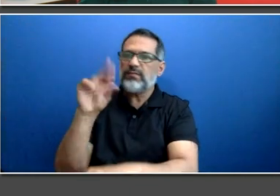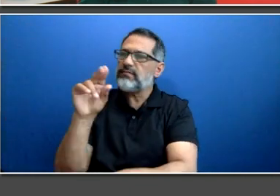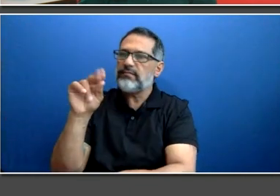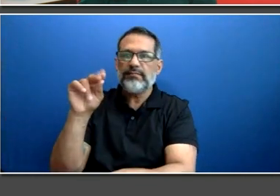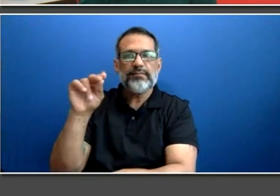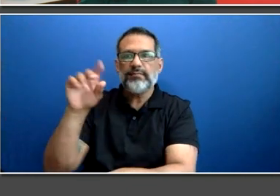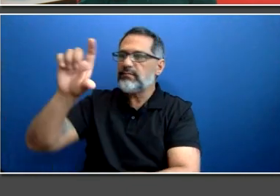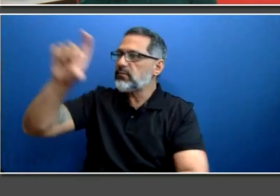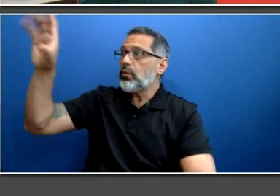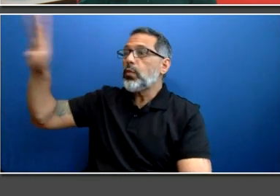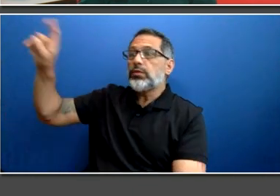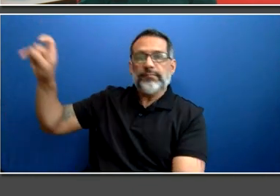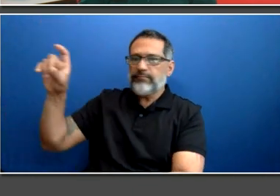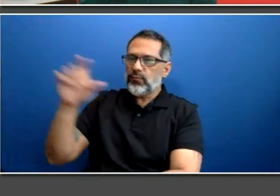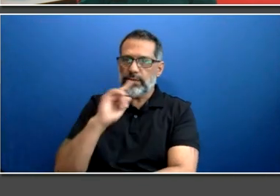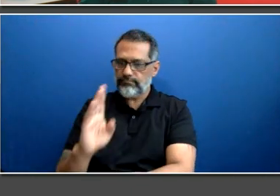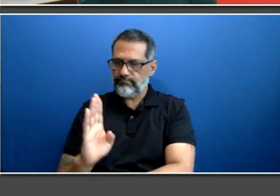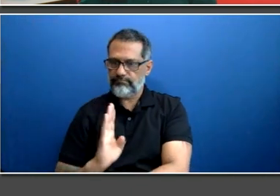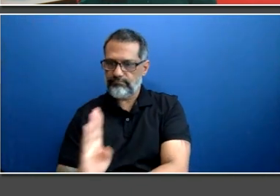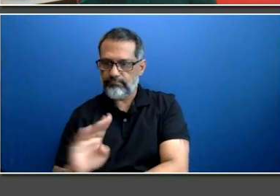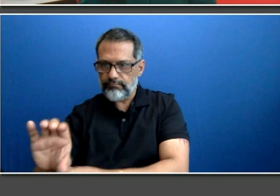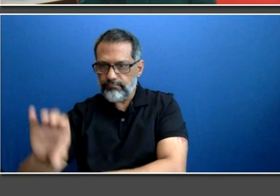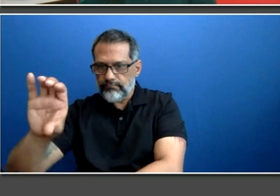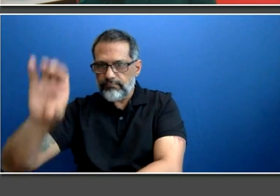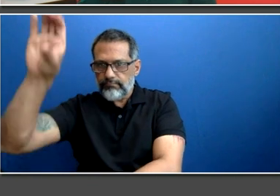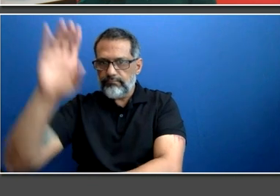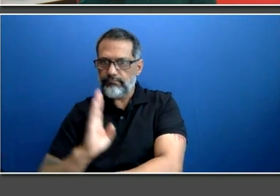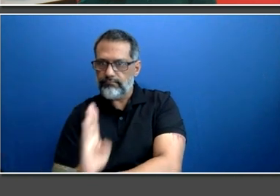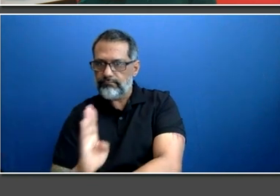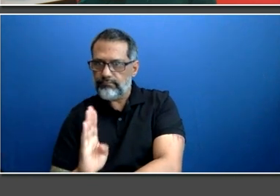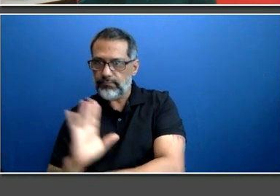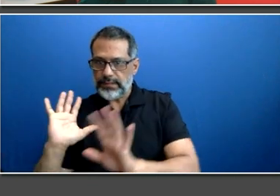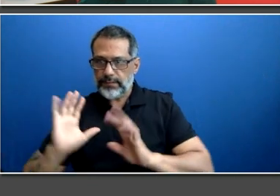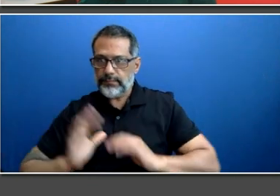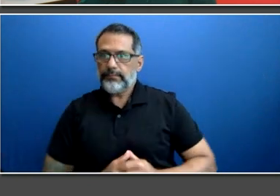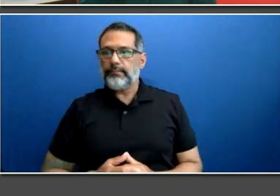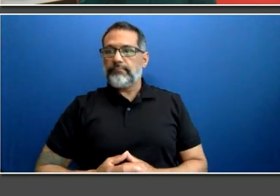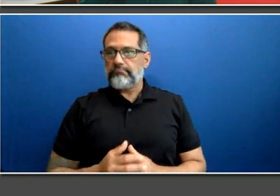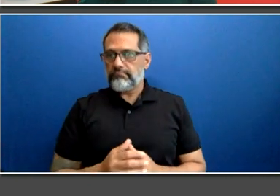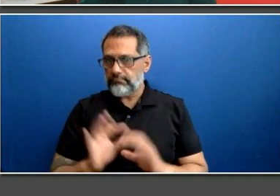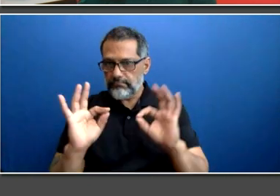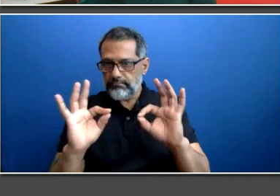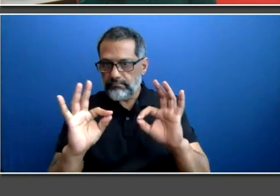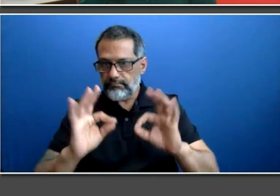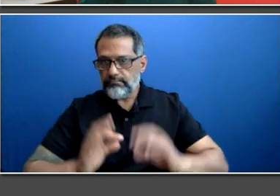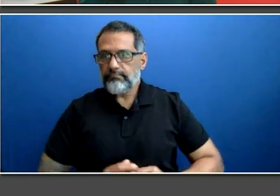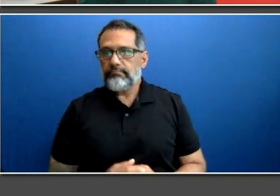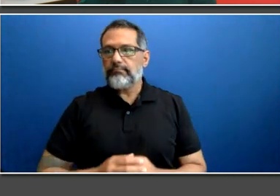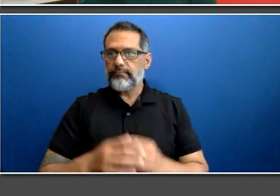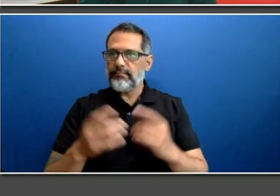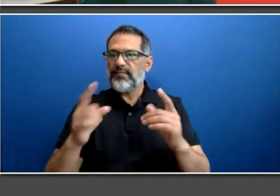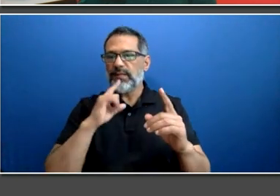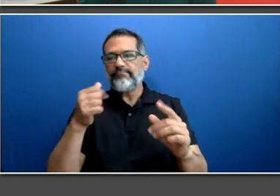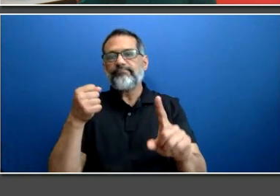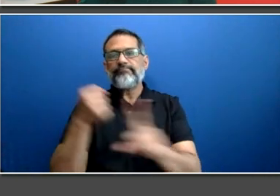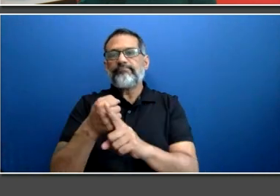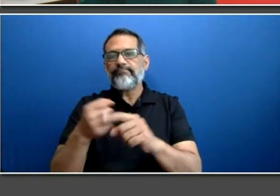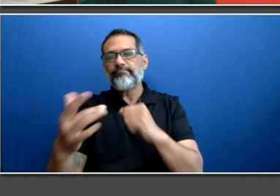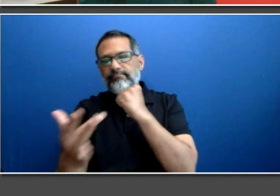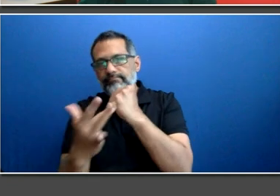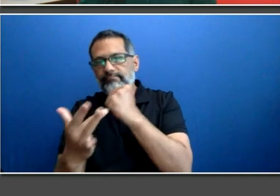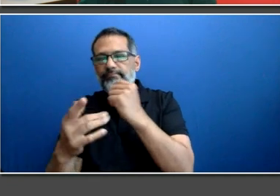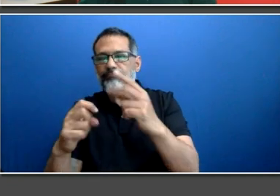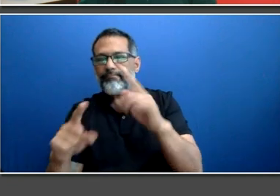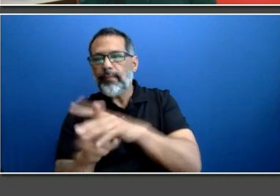that technological problems can and do happen, so we appreciate your patience with us. If you are having any issues,